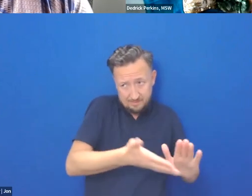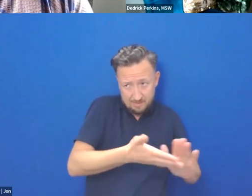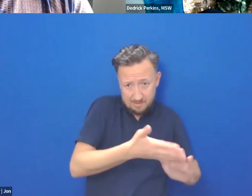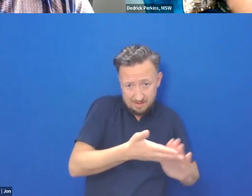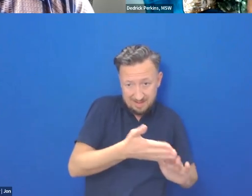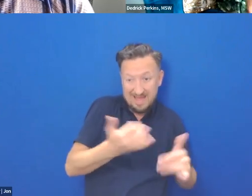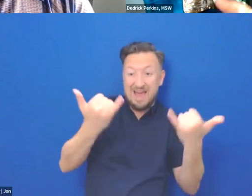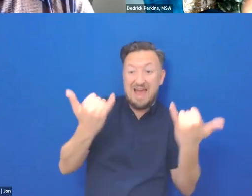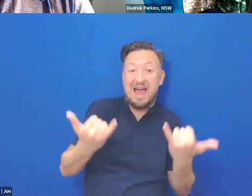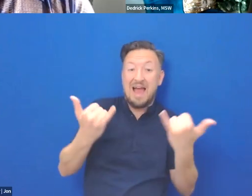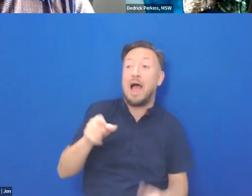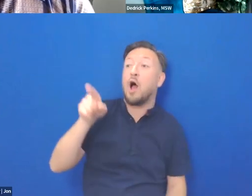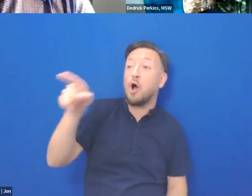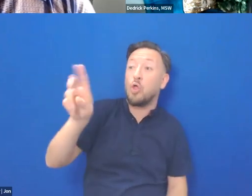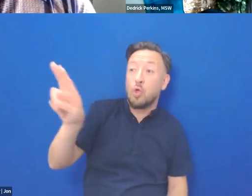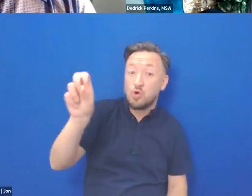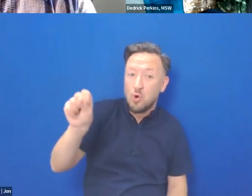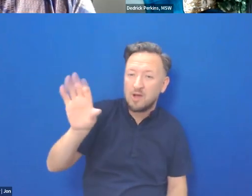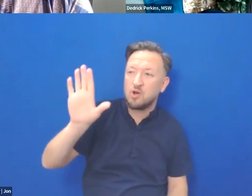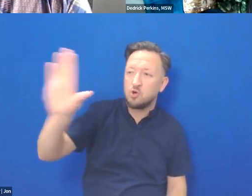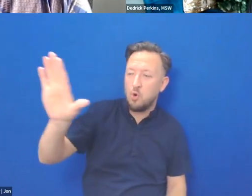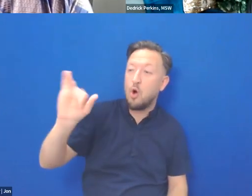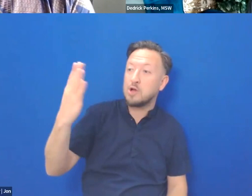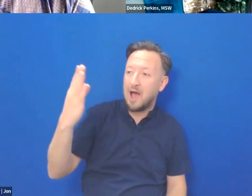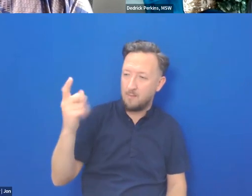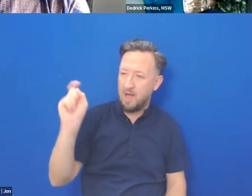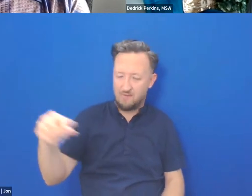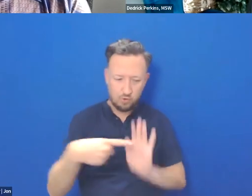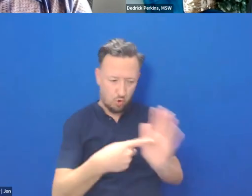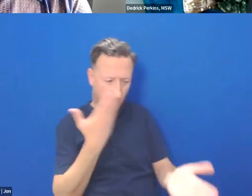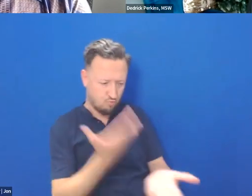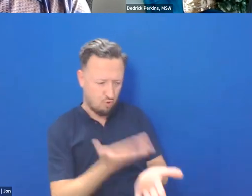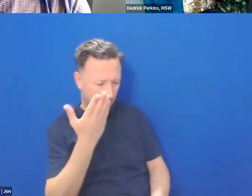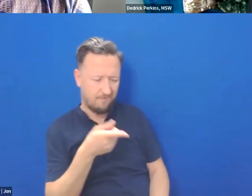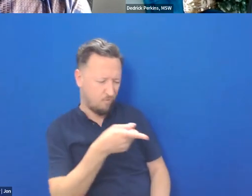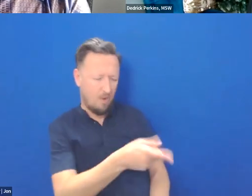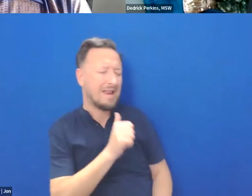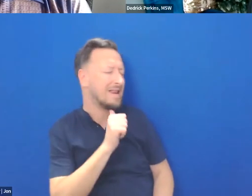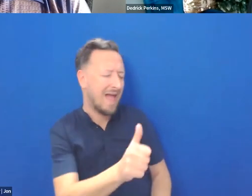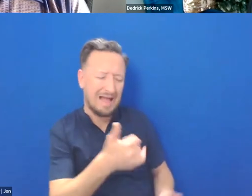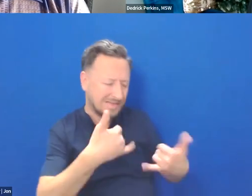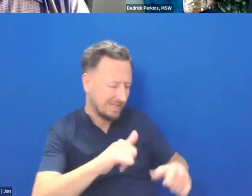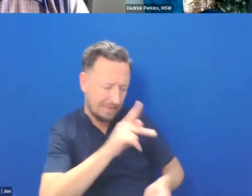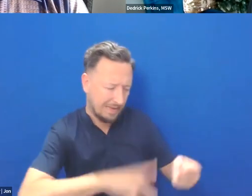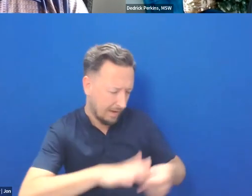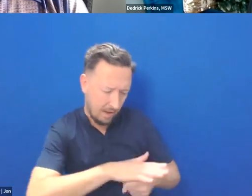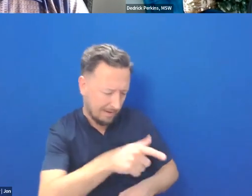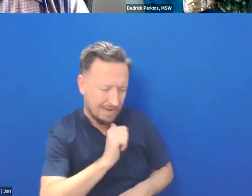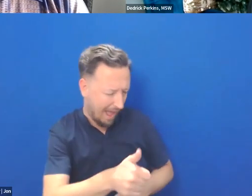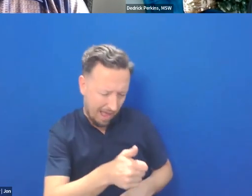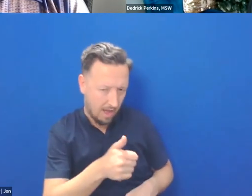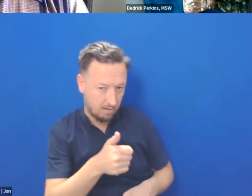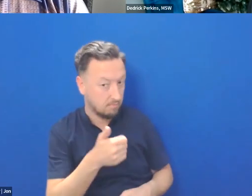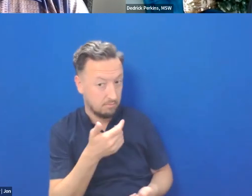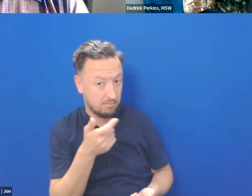that it doesn't exist. Oh, yes. That is what is called rebuttable evidence. At the Permanent Court of Arbitration, the United